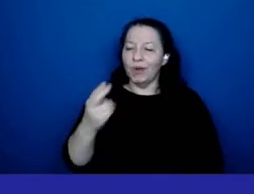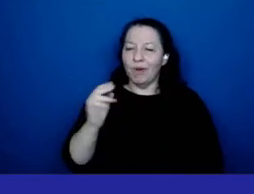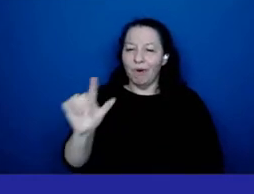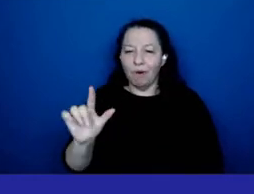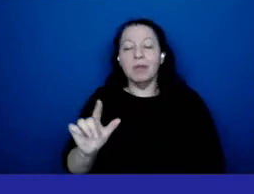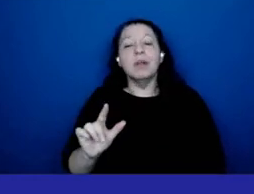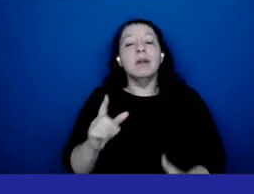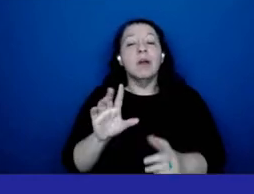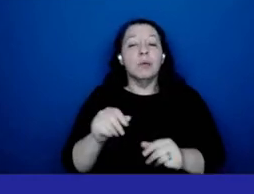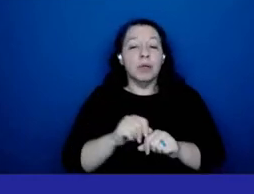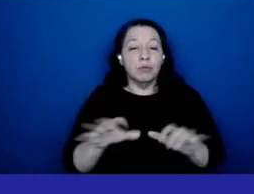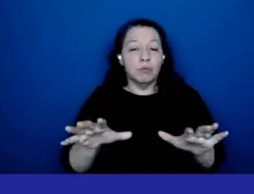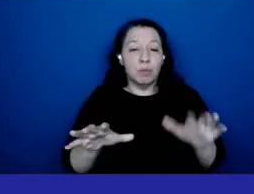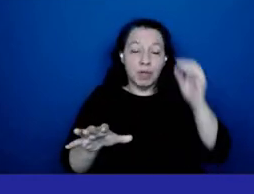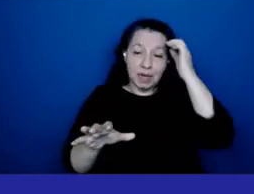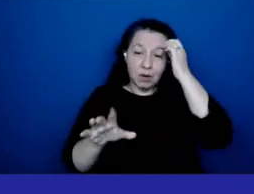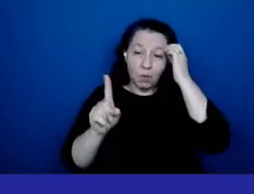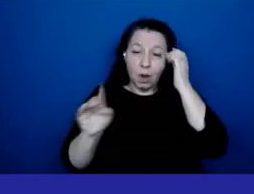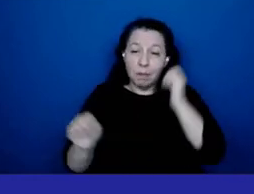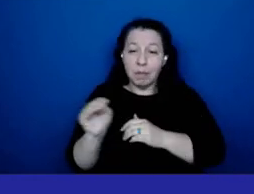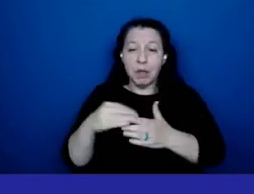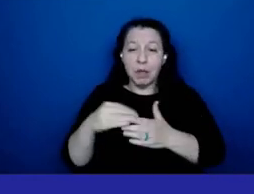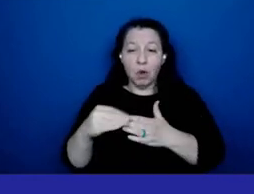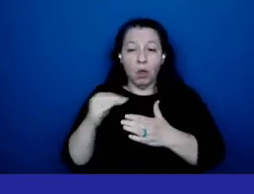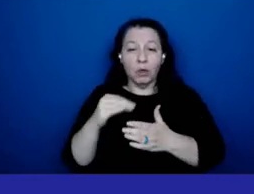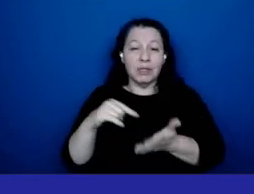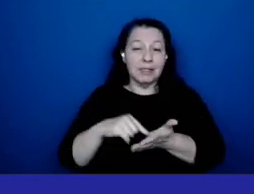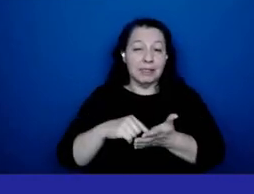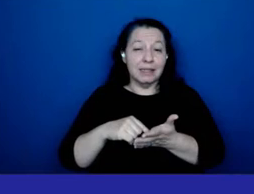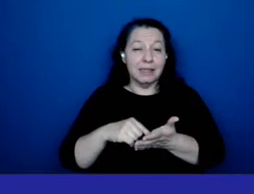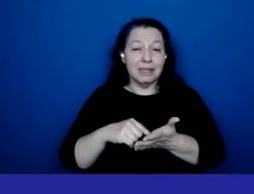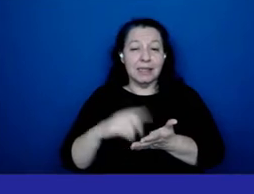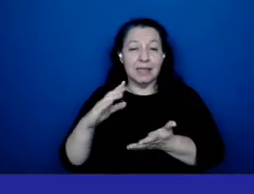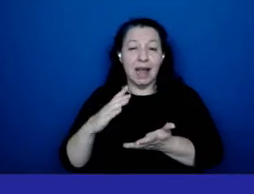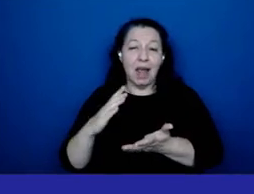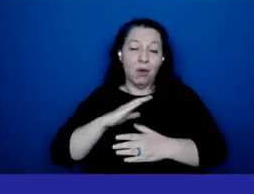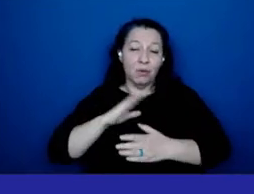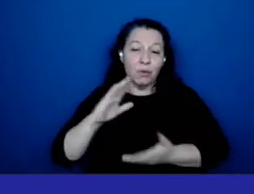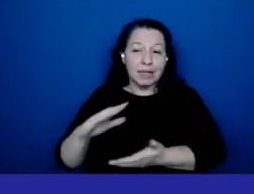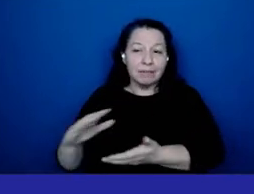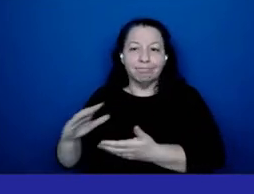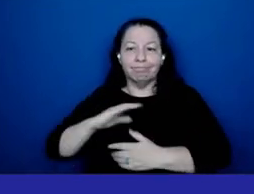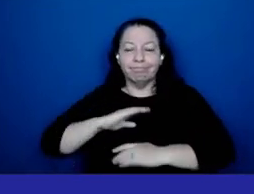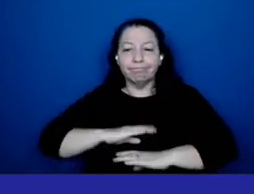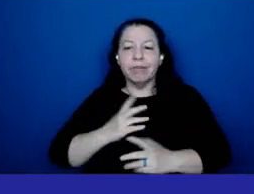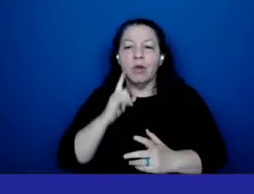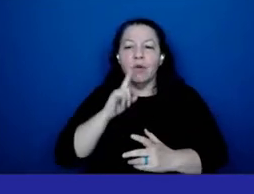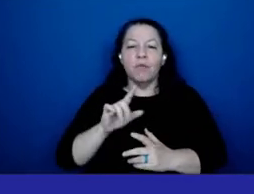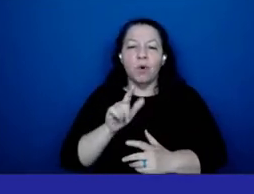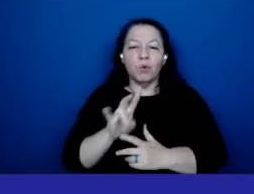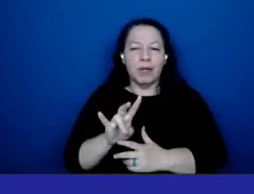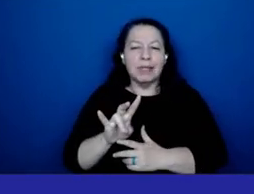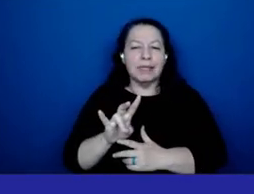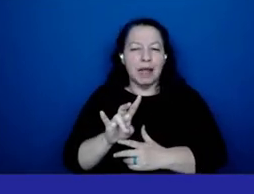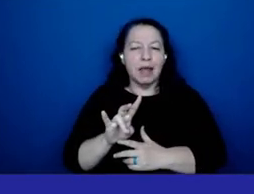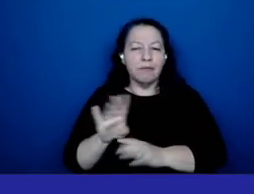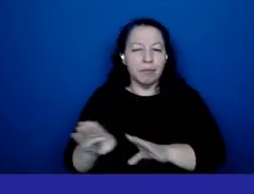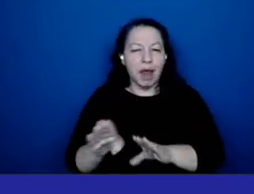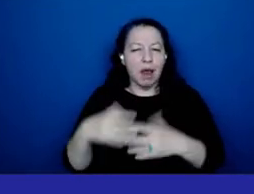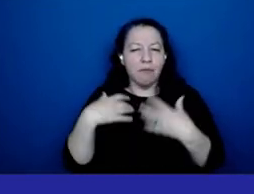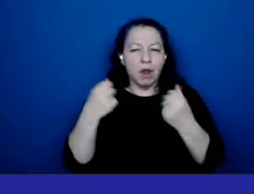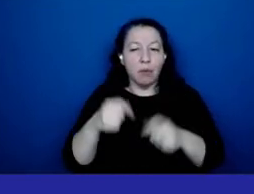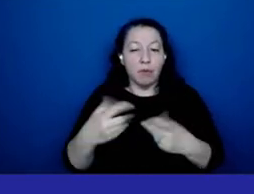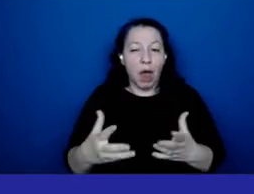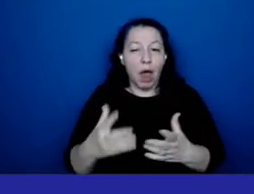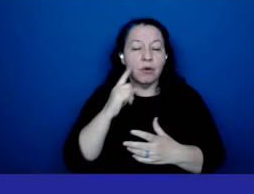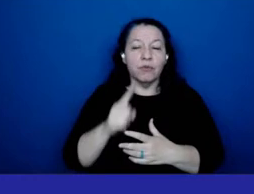a million dollars in debt relief to 27 behavioral health providers in exchange for a three-year commitment to